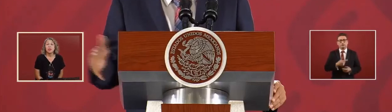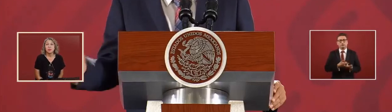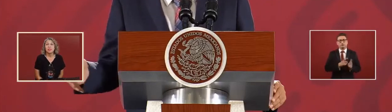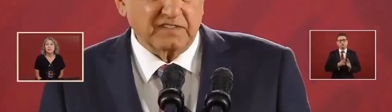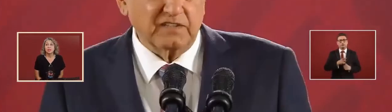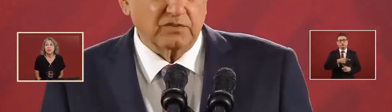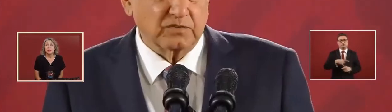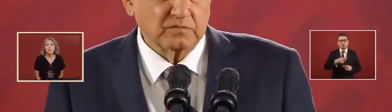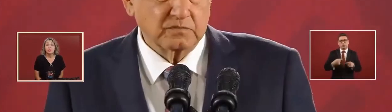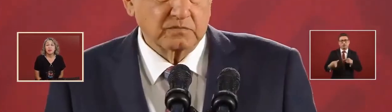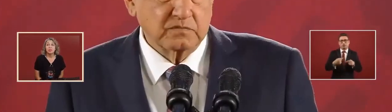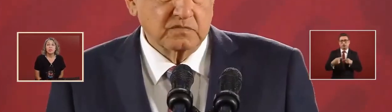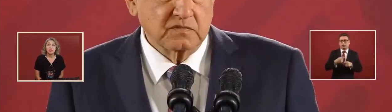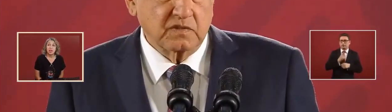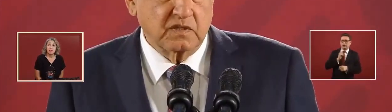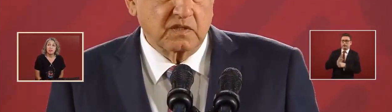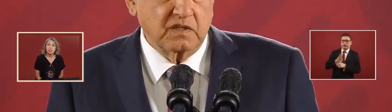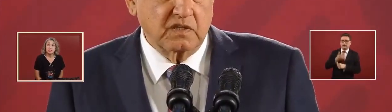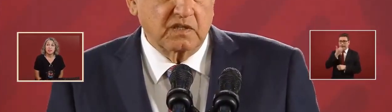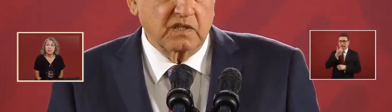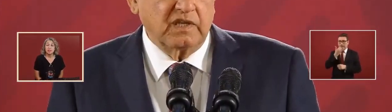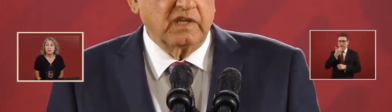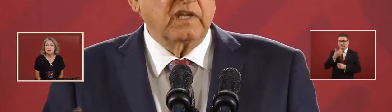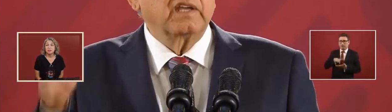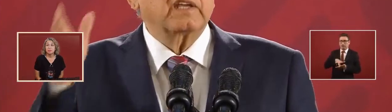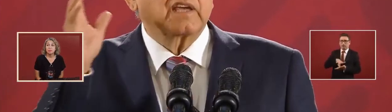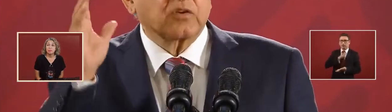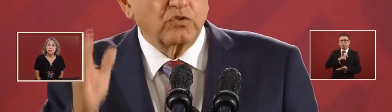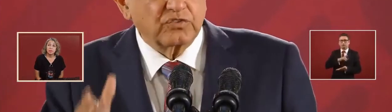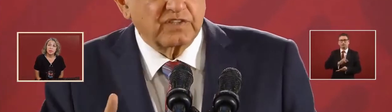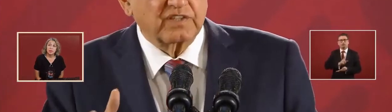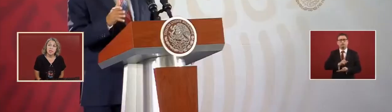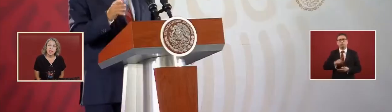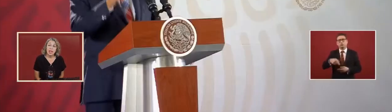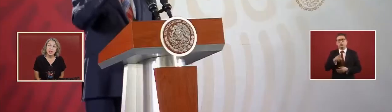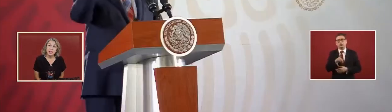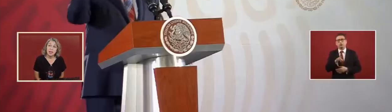adversaries. And let it be.